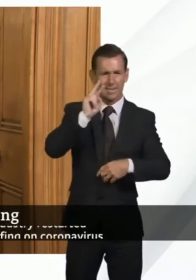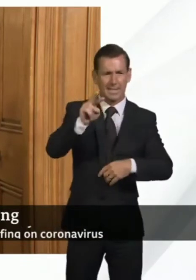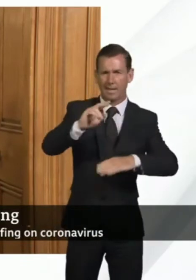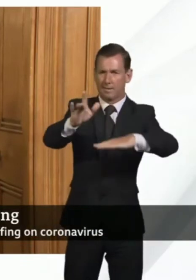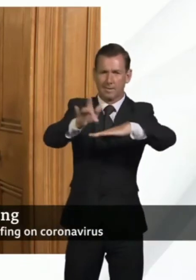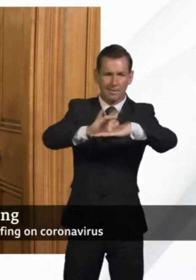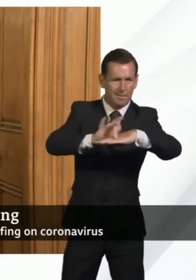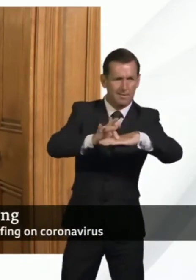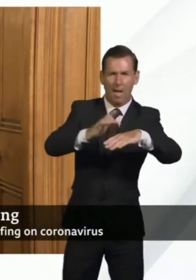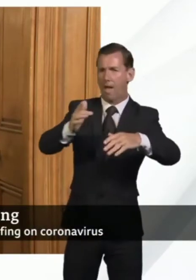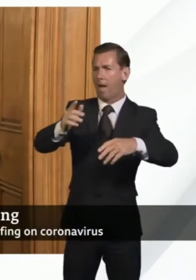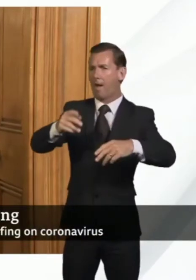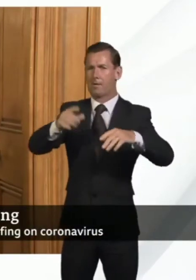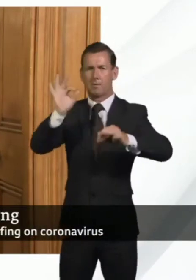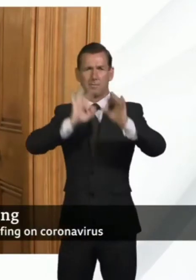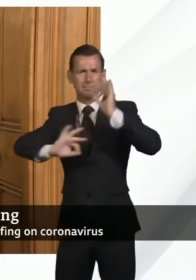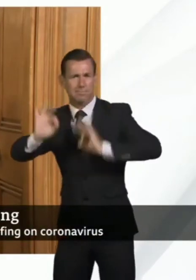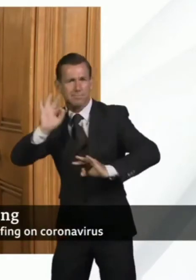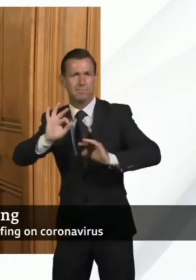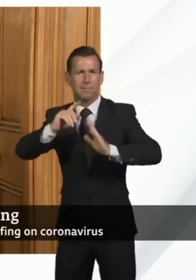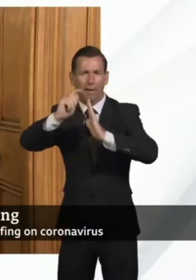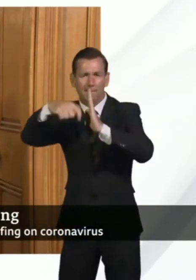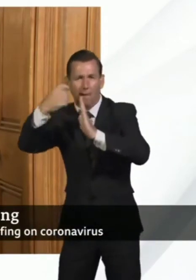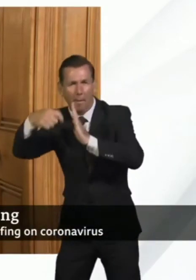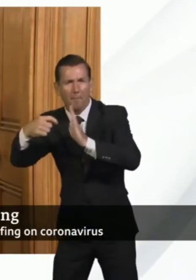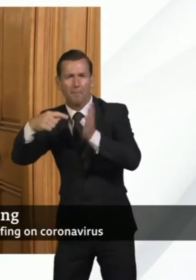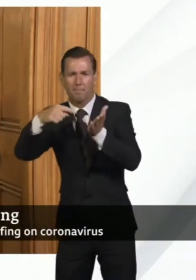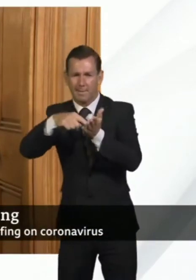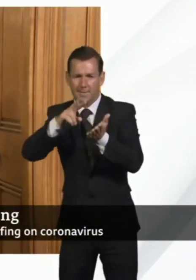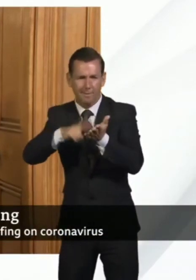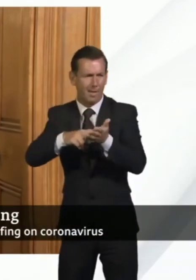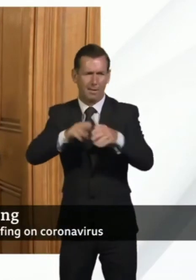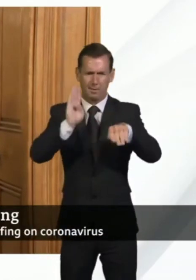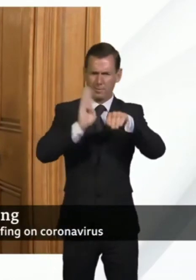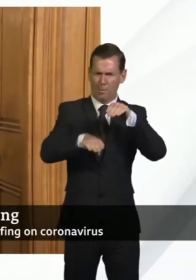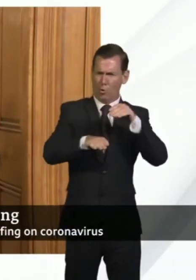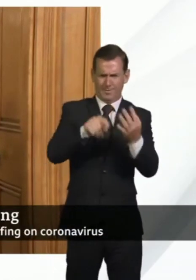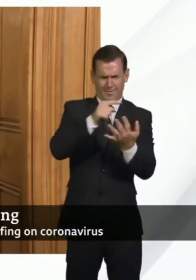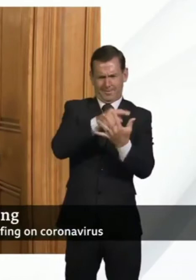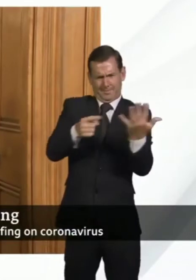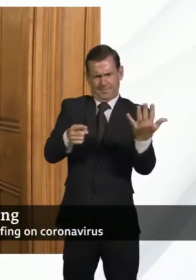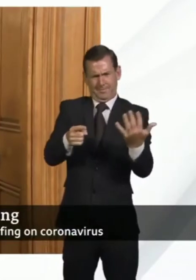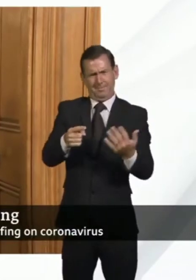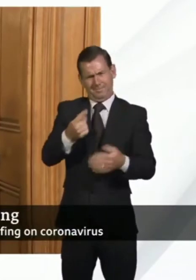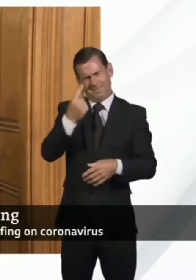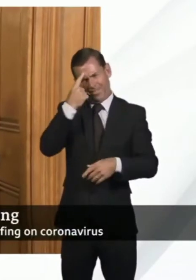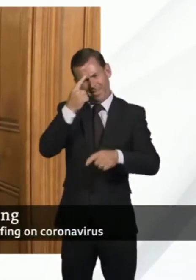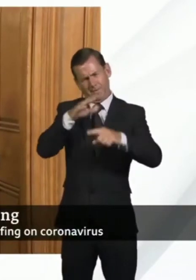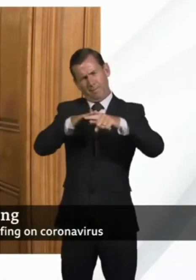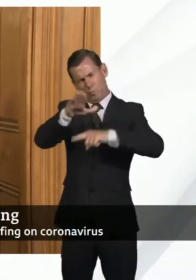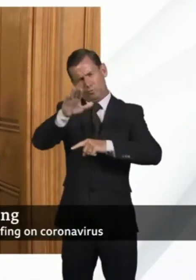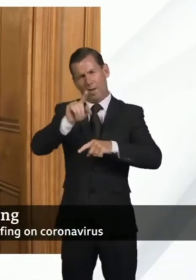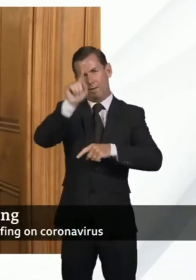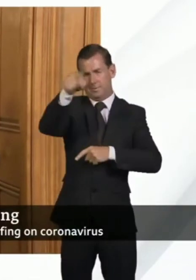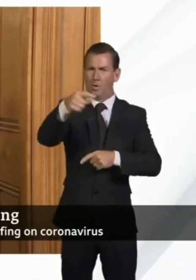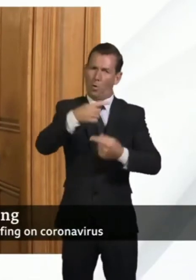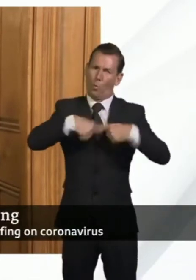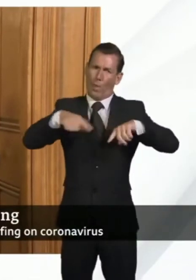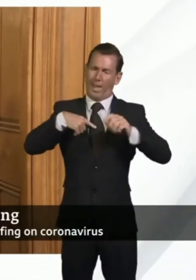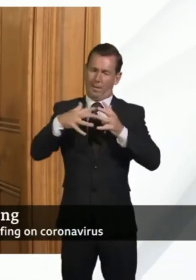And I really think that when they do, and when we've overcome this crisis together, we'll appreciate them that much more.